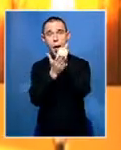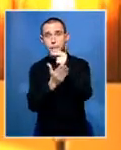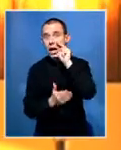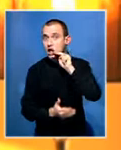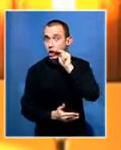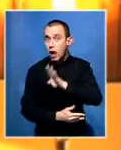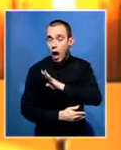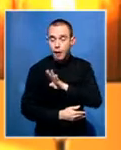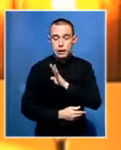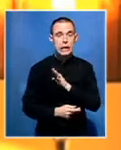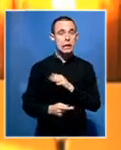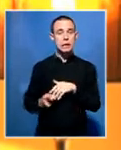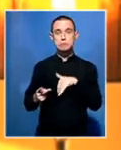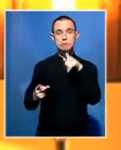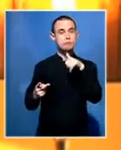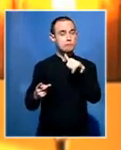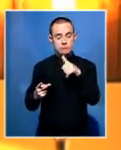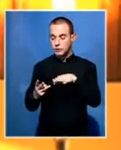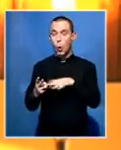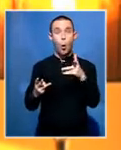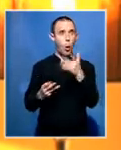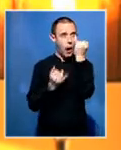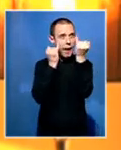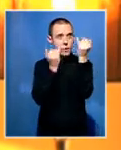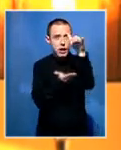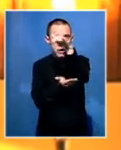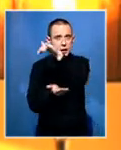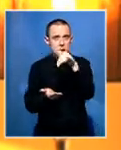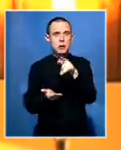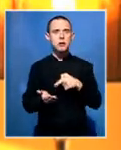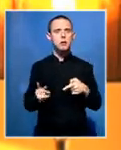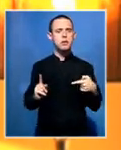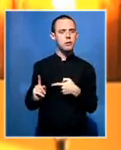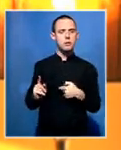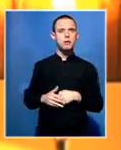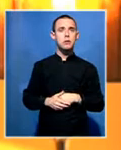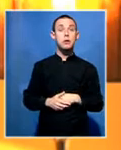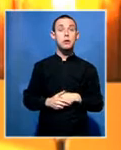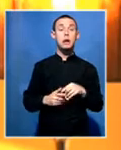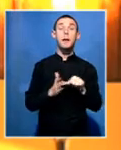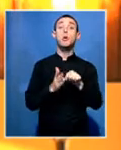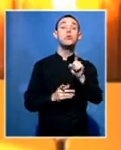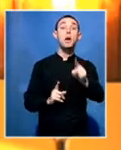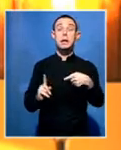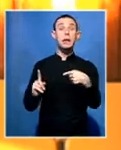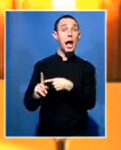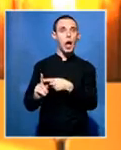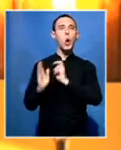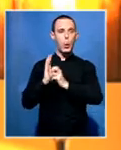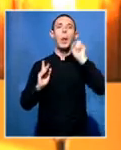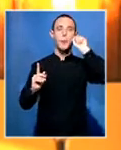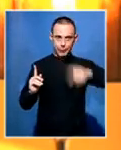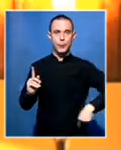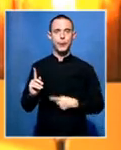Defence Force, or they are gathering intelligence for them, the point is they have no business to be there. They have